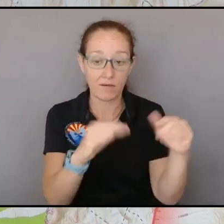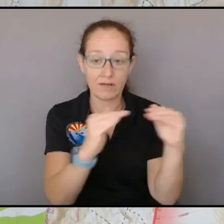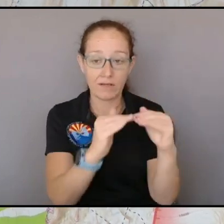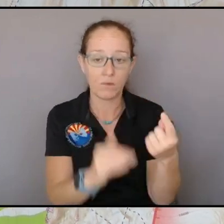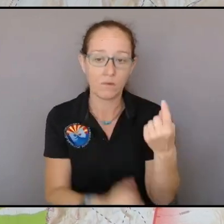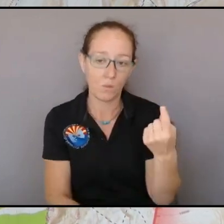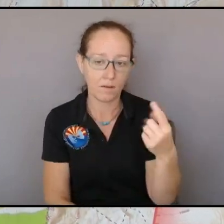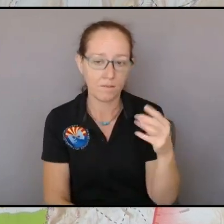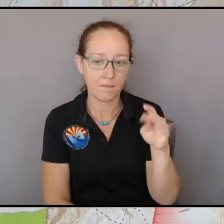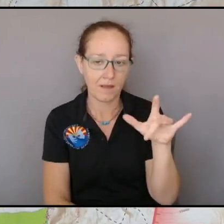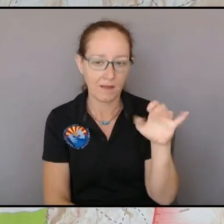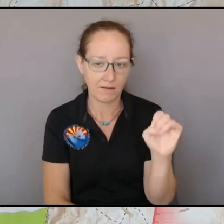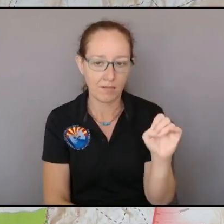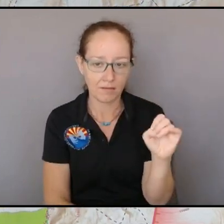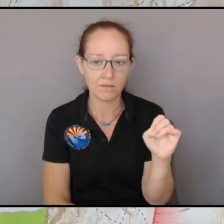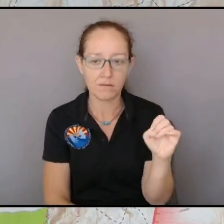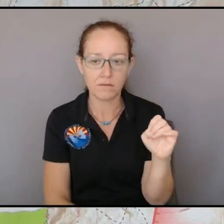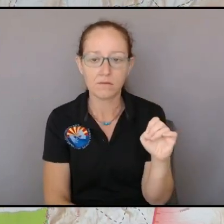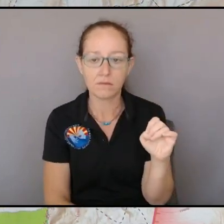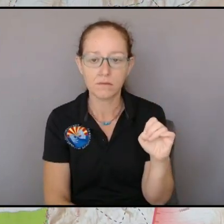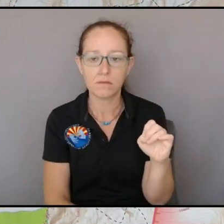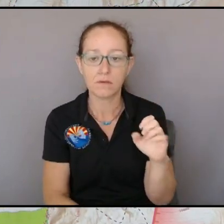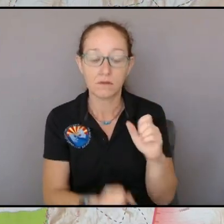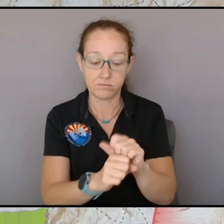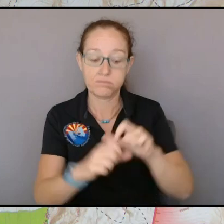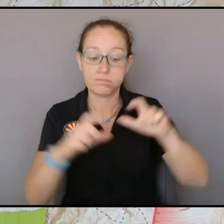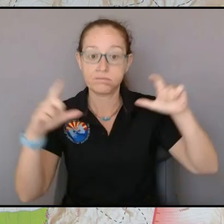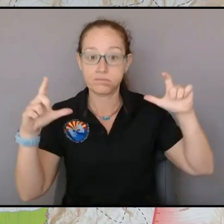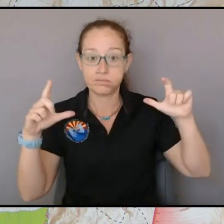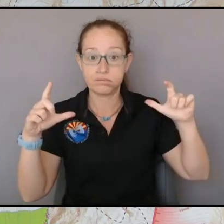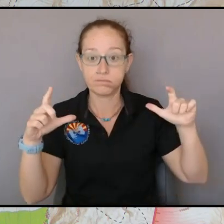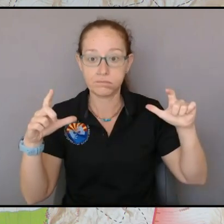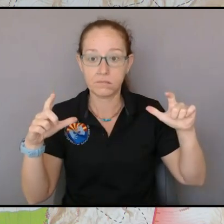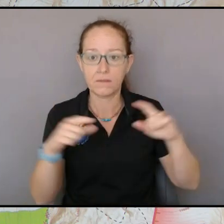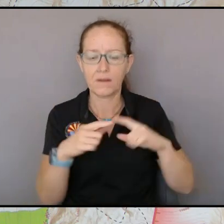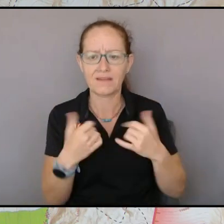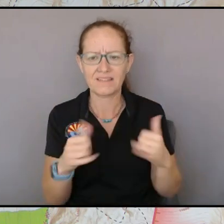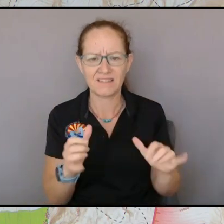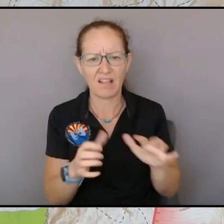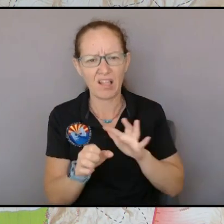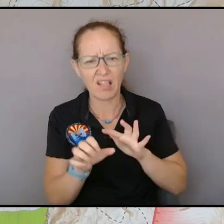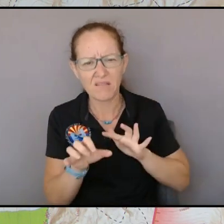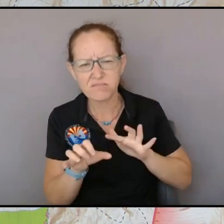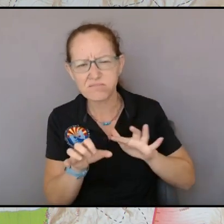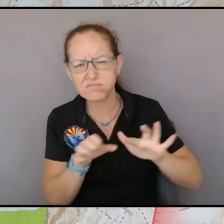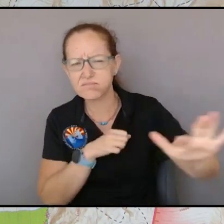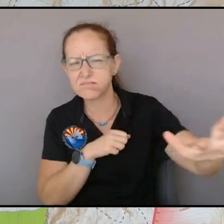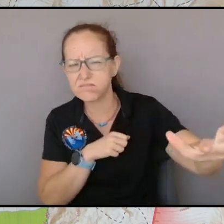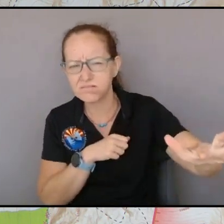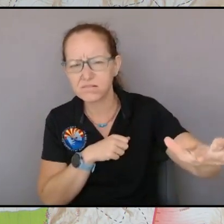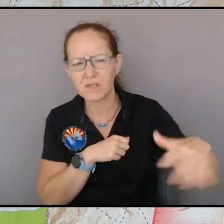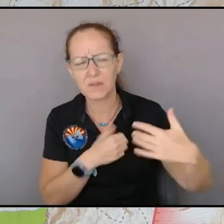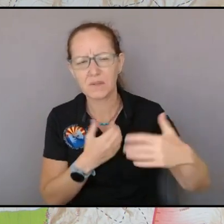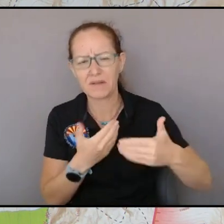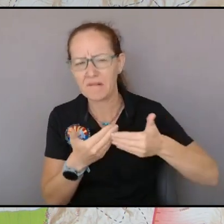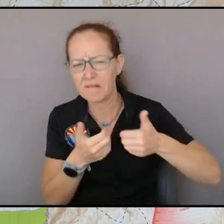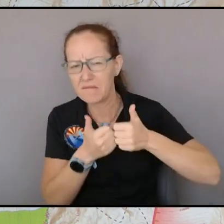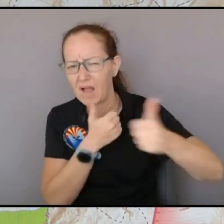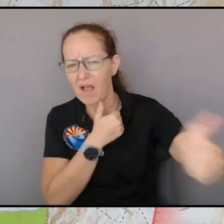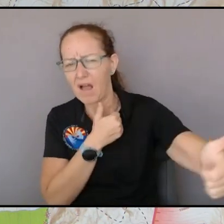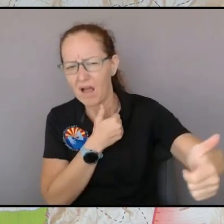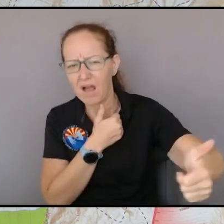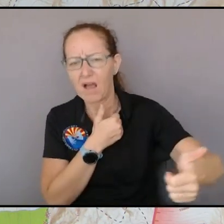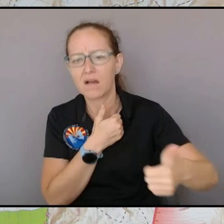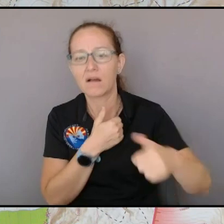this is blown up but that's still a lot of ground and and so if we start here here's here's angostura